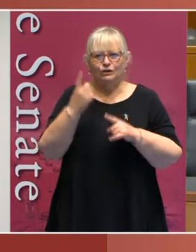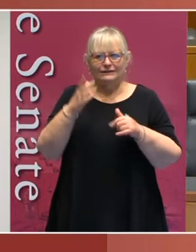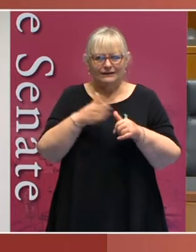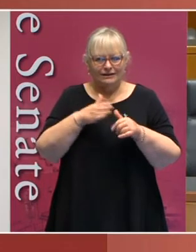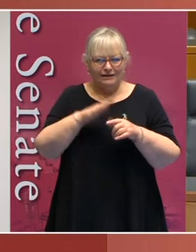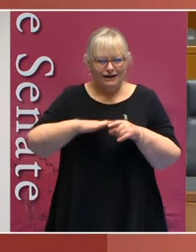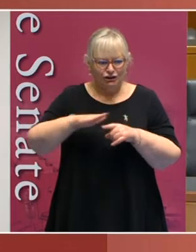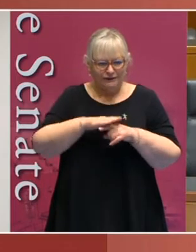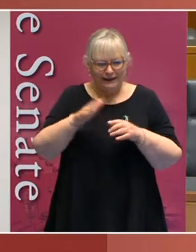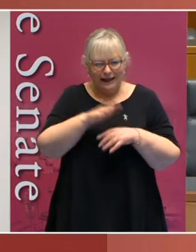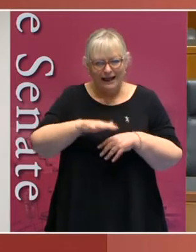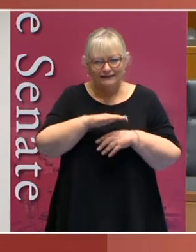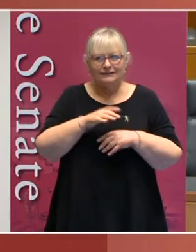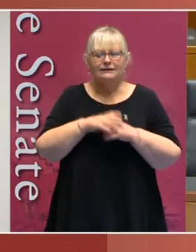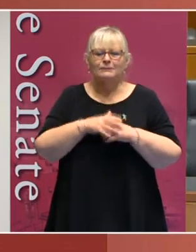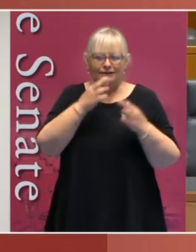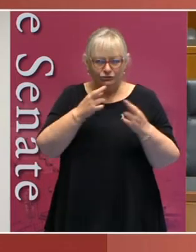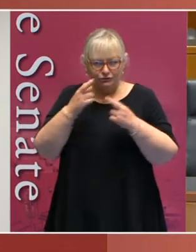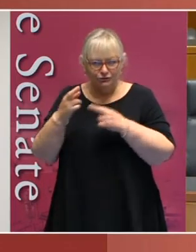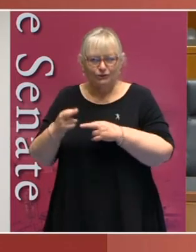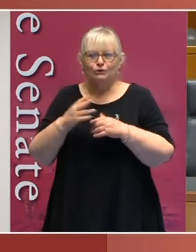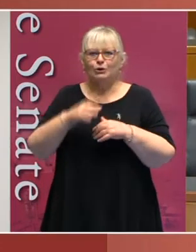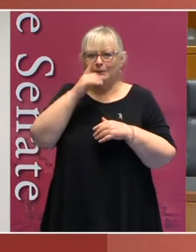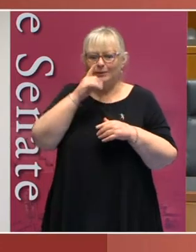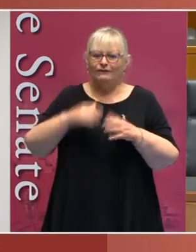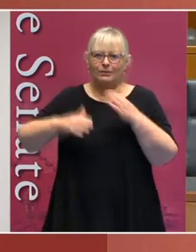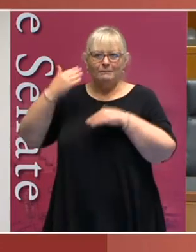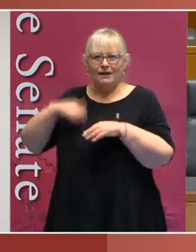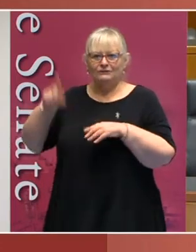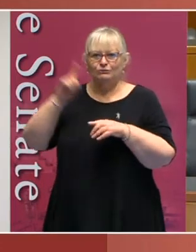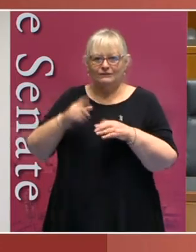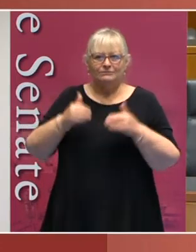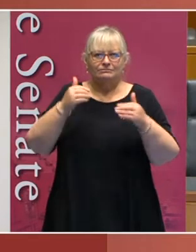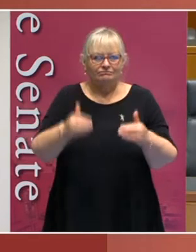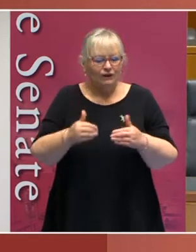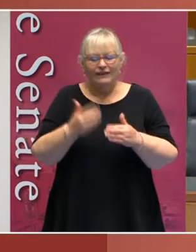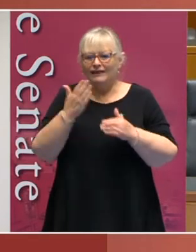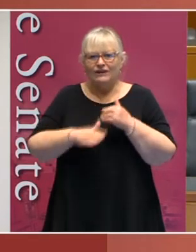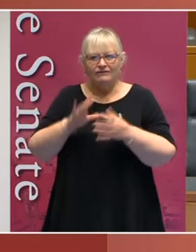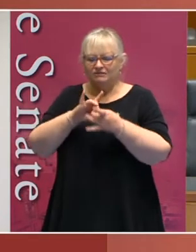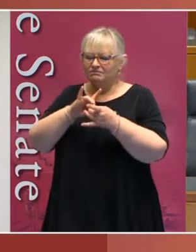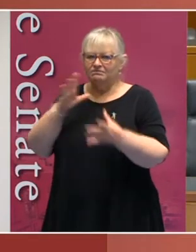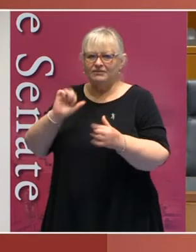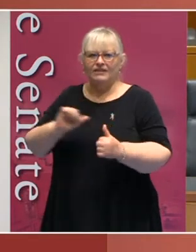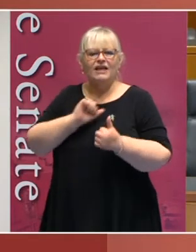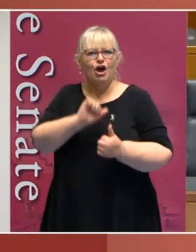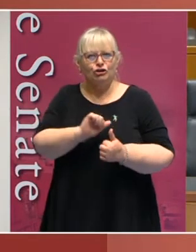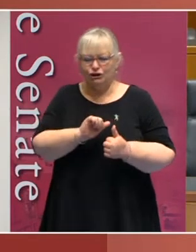respect to elders, past, present and emerging, and acknowledge that sovereignty over this land was never ceded.